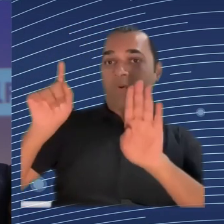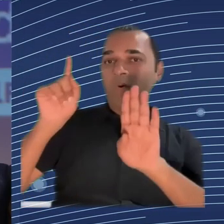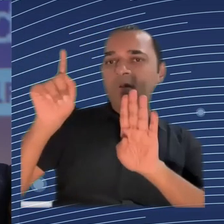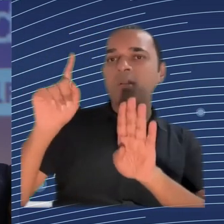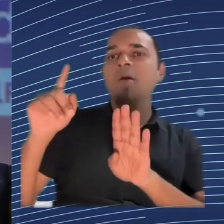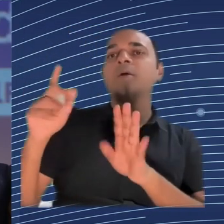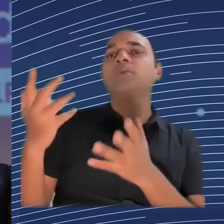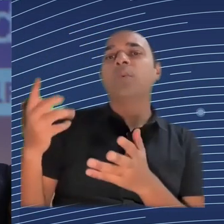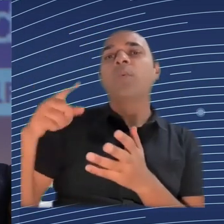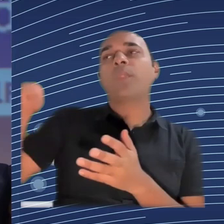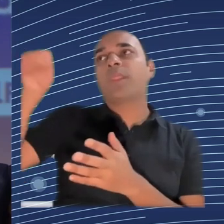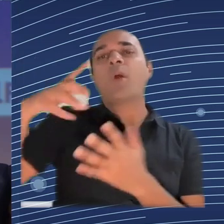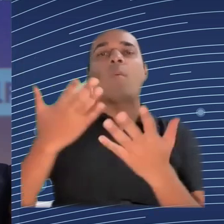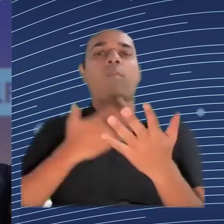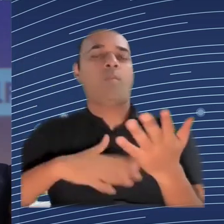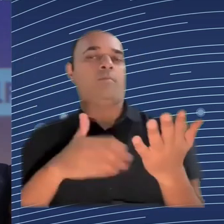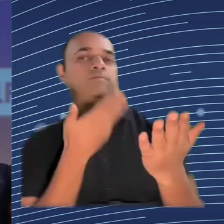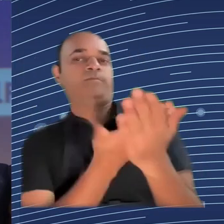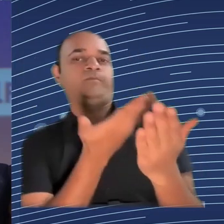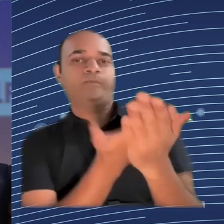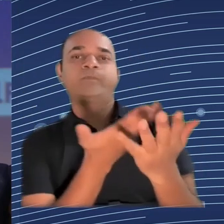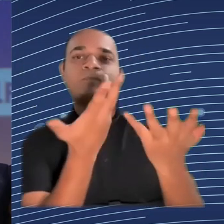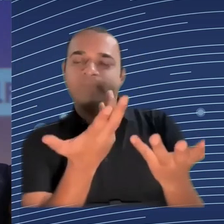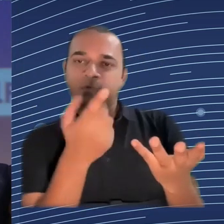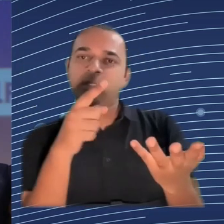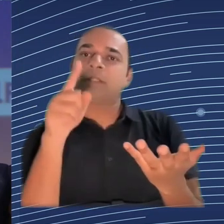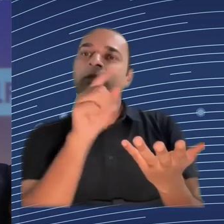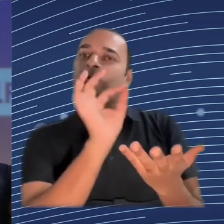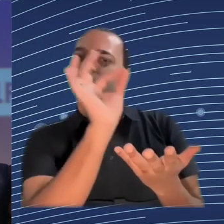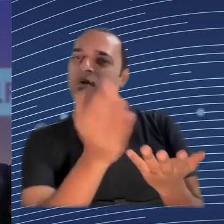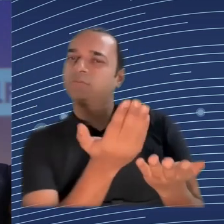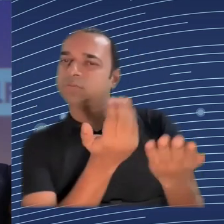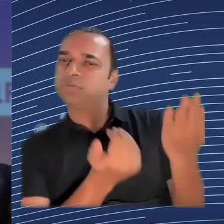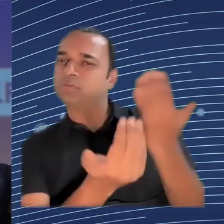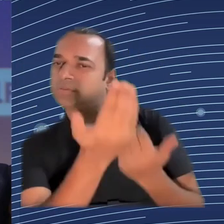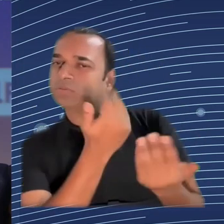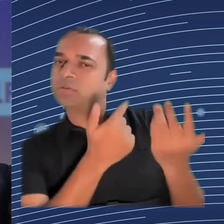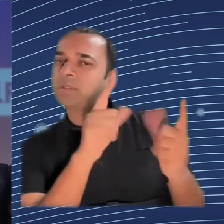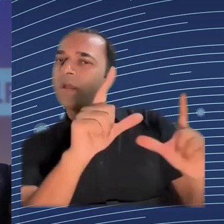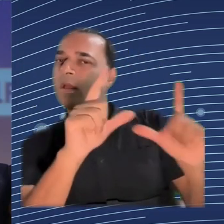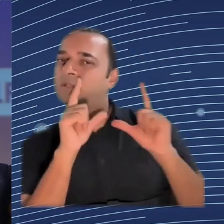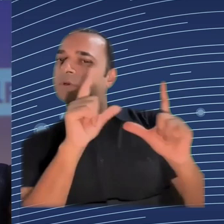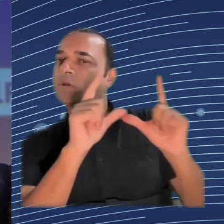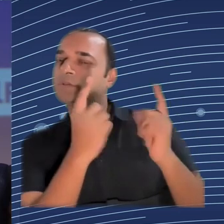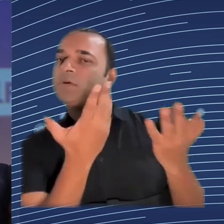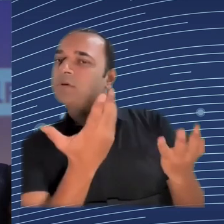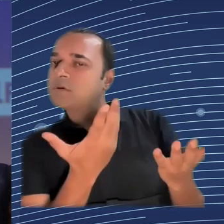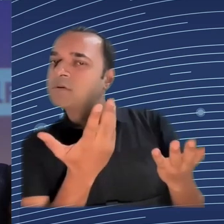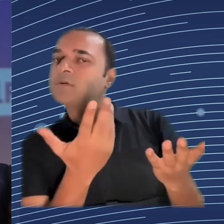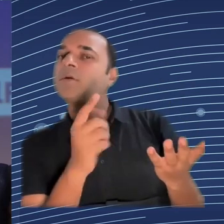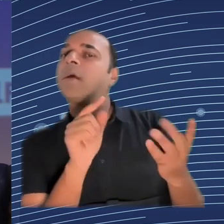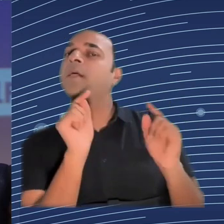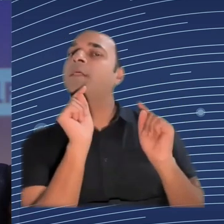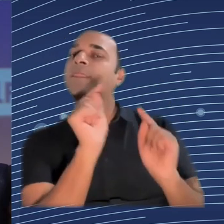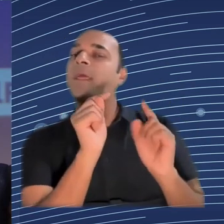How much time do I have less? Two minutes. Great. Okay. So the last point I want to make is about